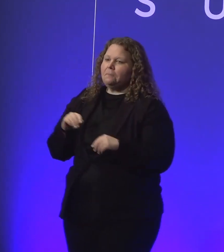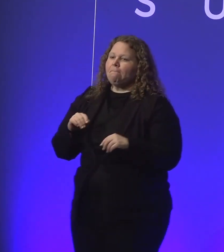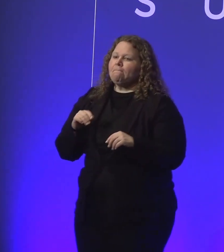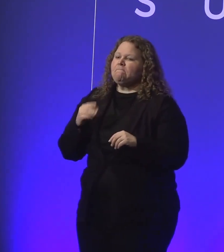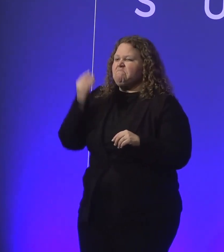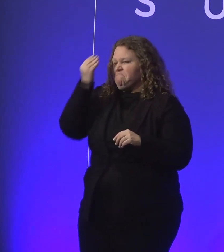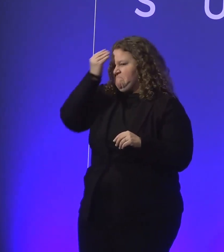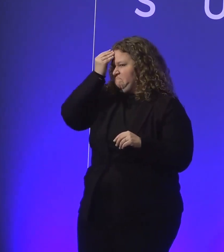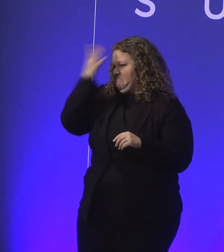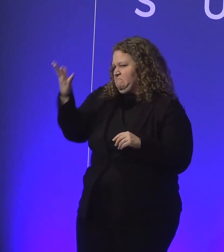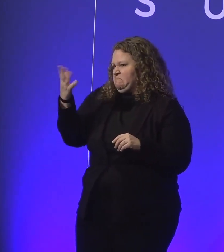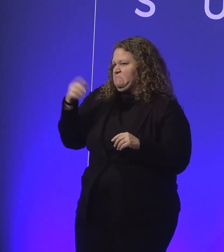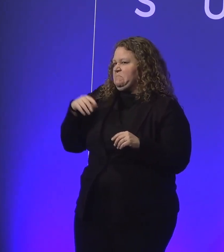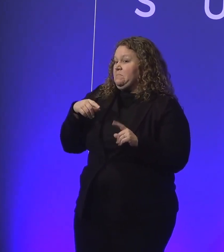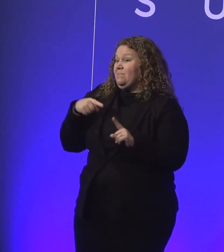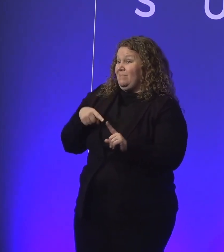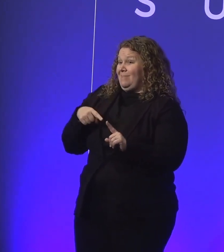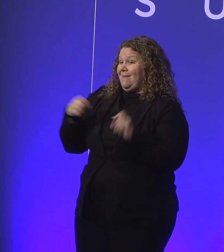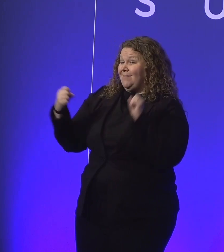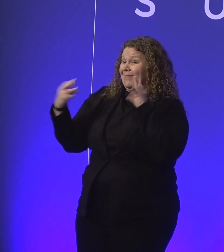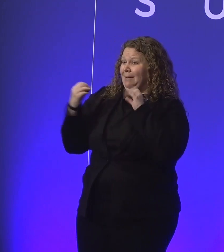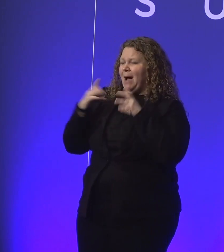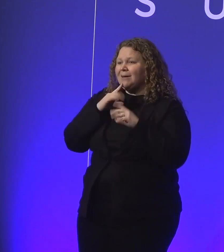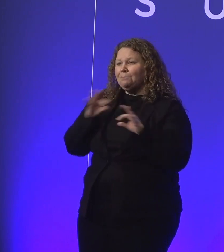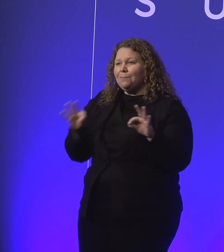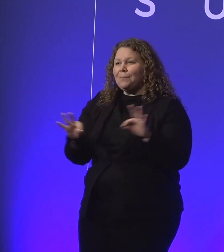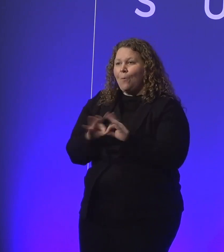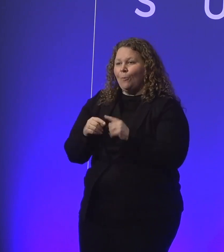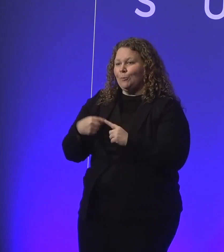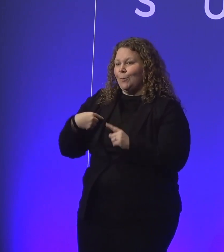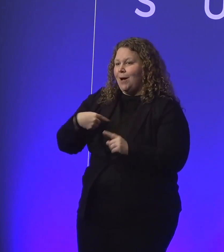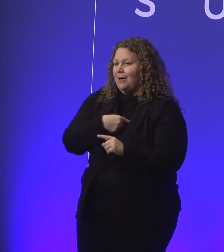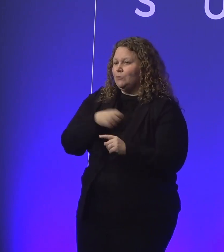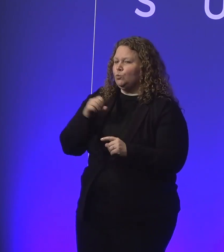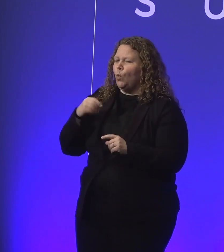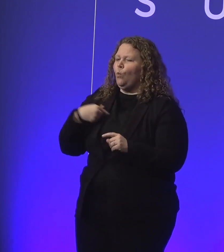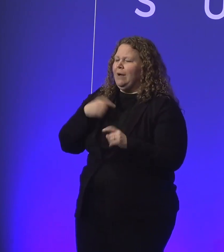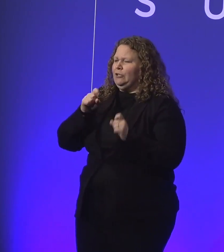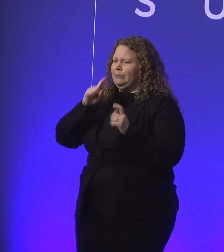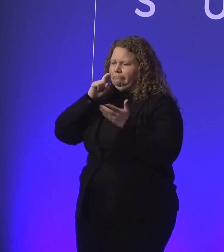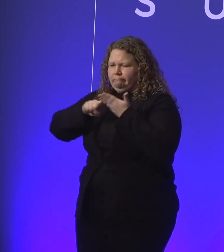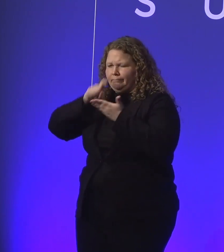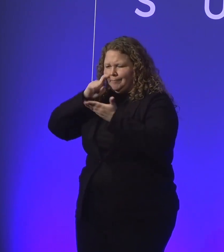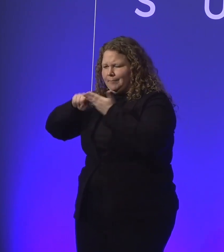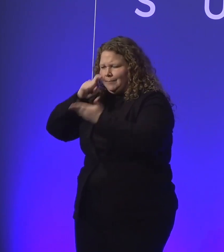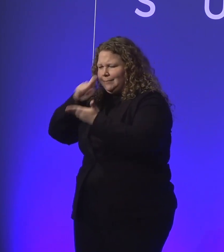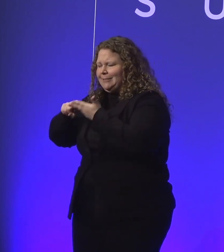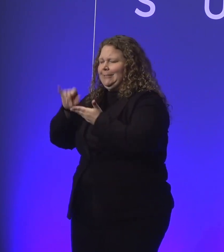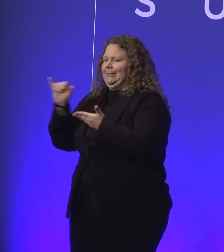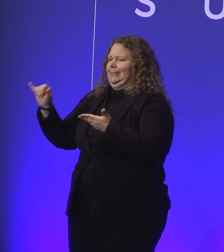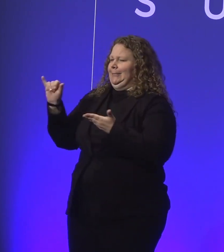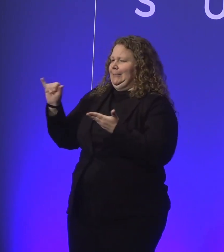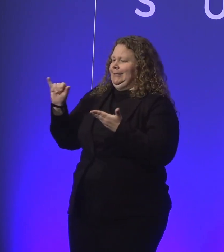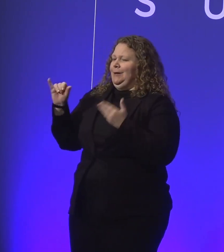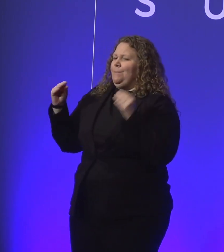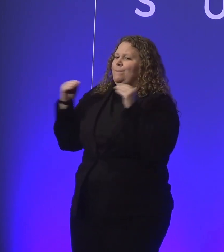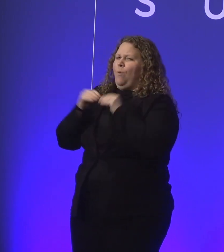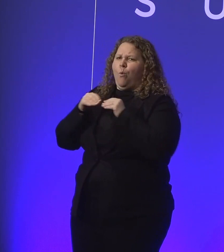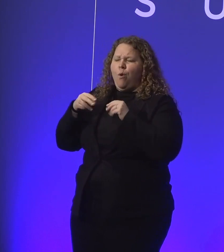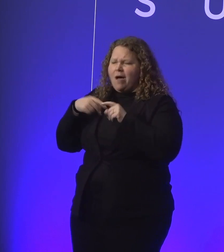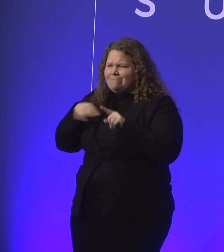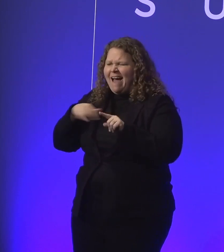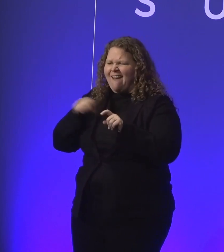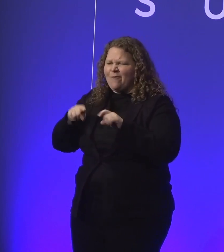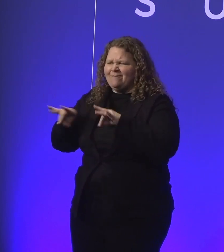know, feedback is critical to the kind of what we're doing. We're starting to see a lot more discoverability of accessibility within